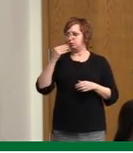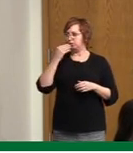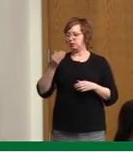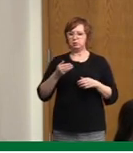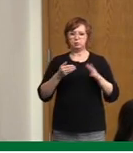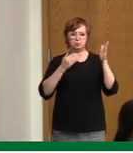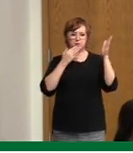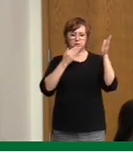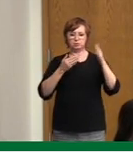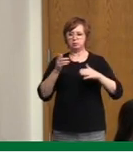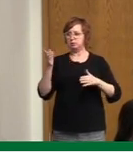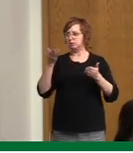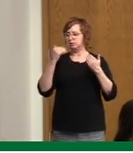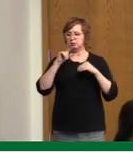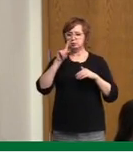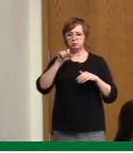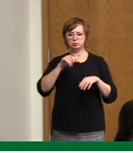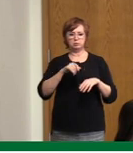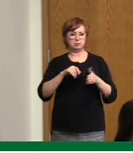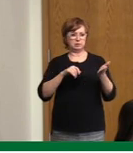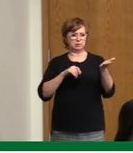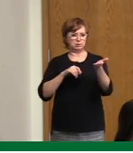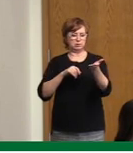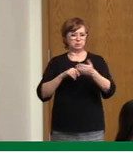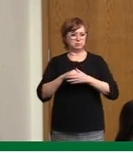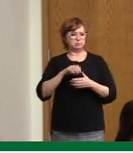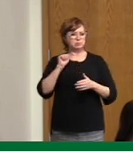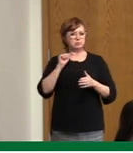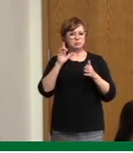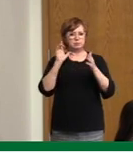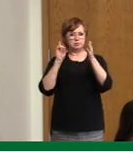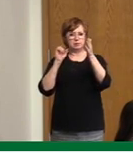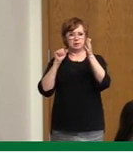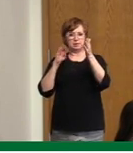much. We'll take our next question in the room. Adam?